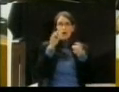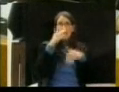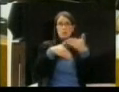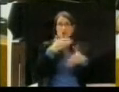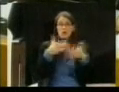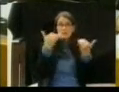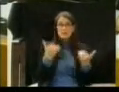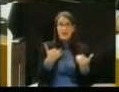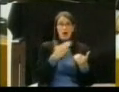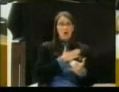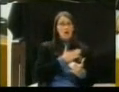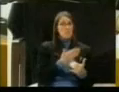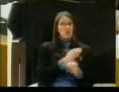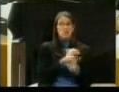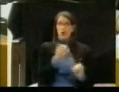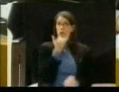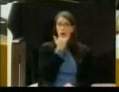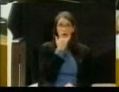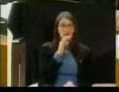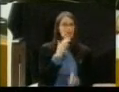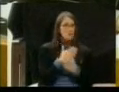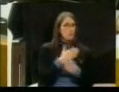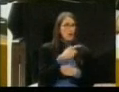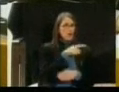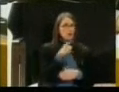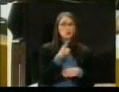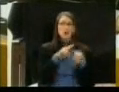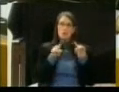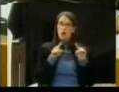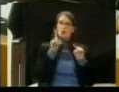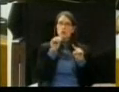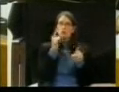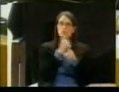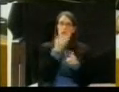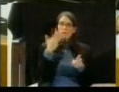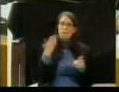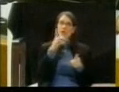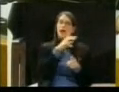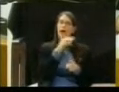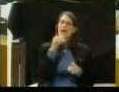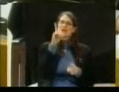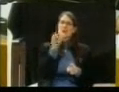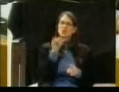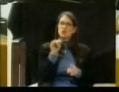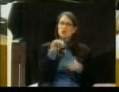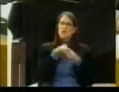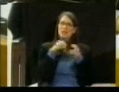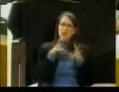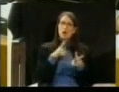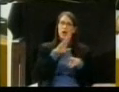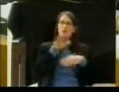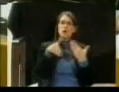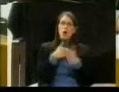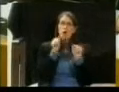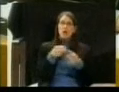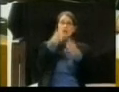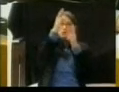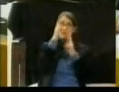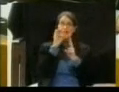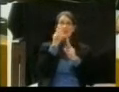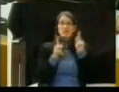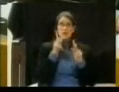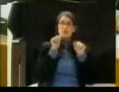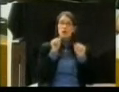us, but do the right thing and do it in a way that we all can respect and the public can get behind? Mr. Harmon,